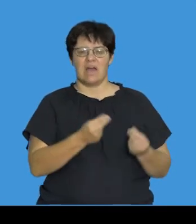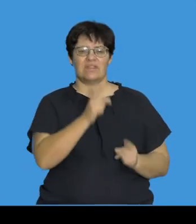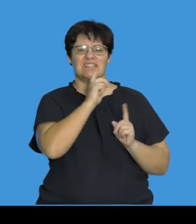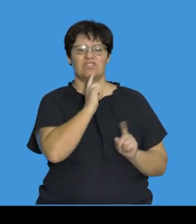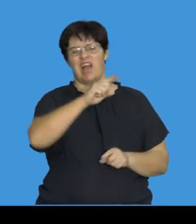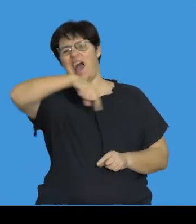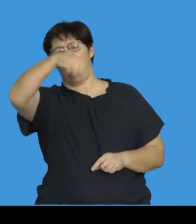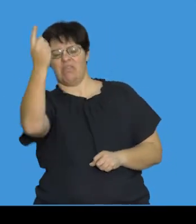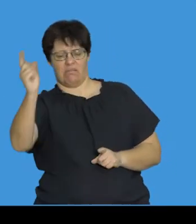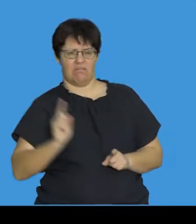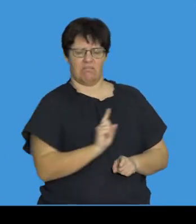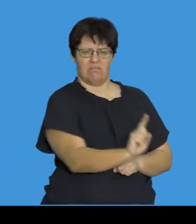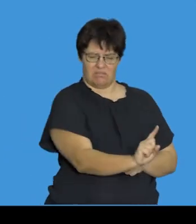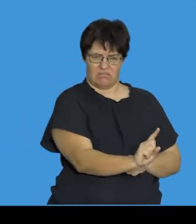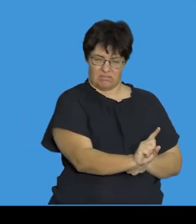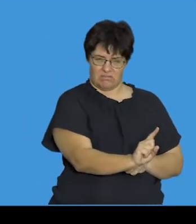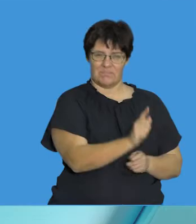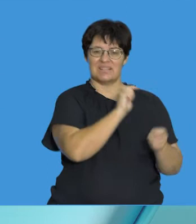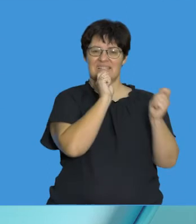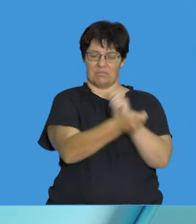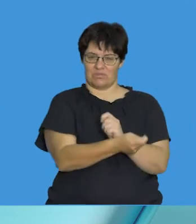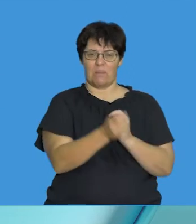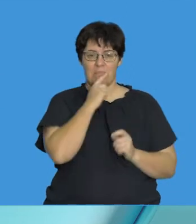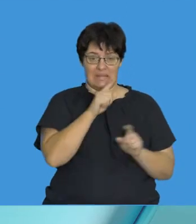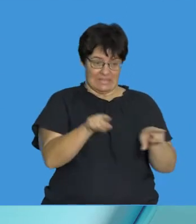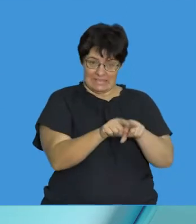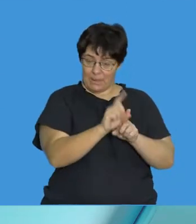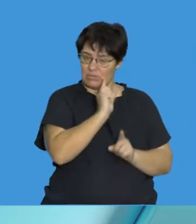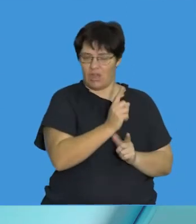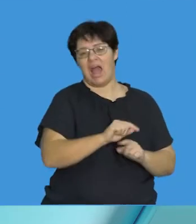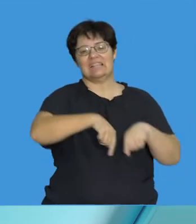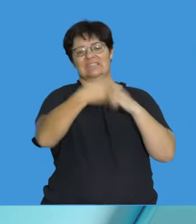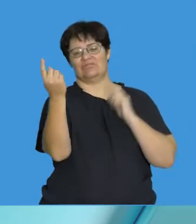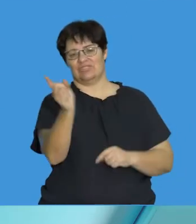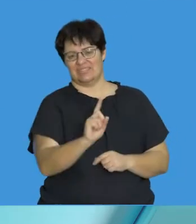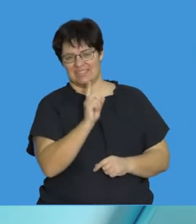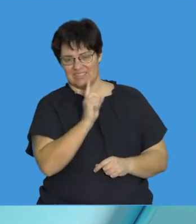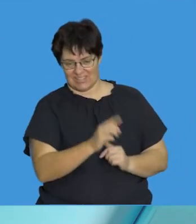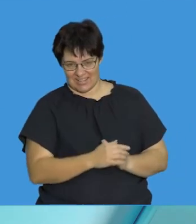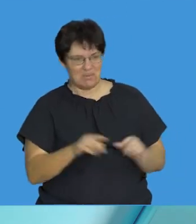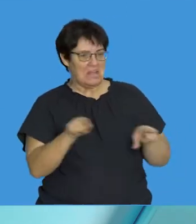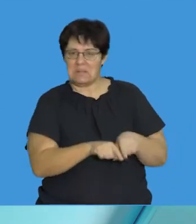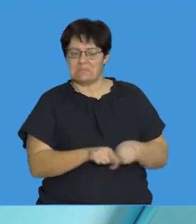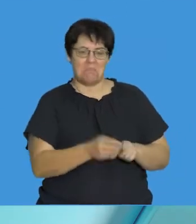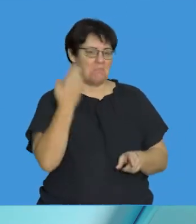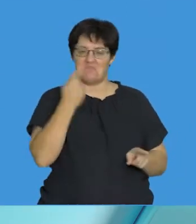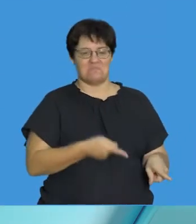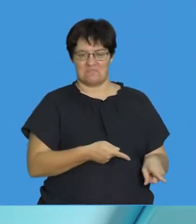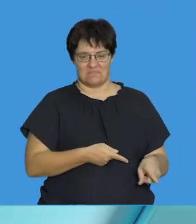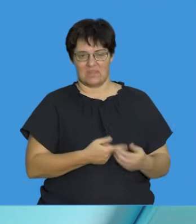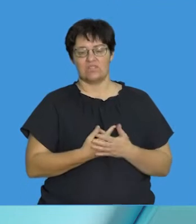got a substitute teacher coming into your class. It means there's a different teacher coming in, not the usual. So